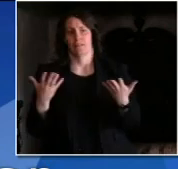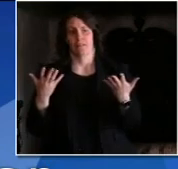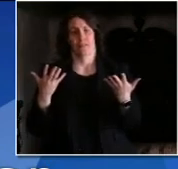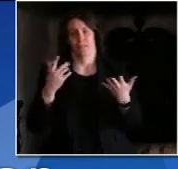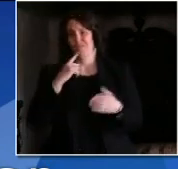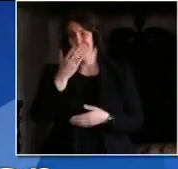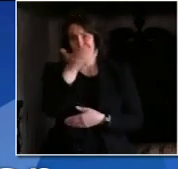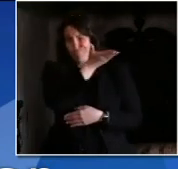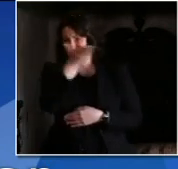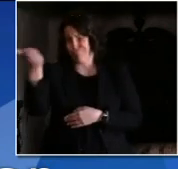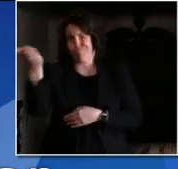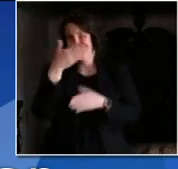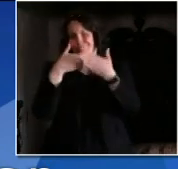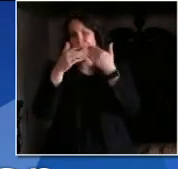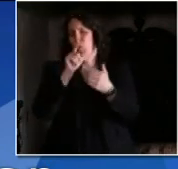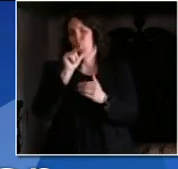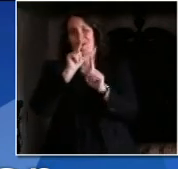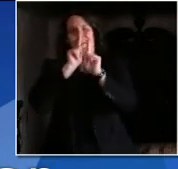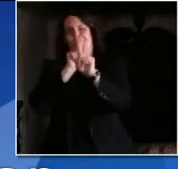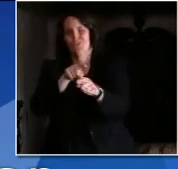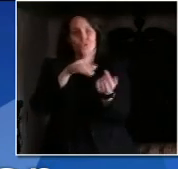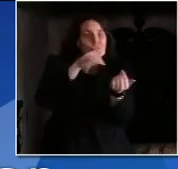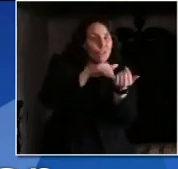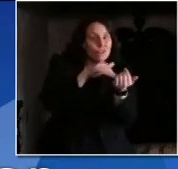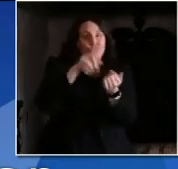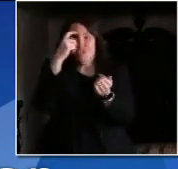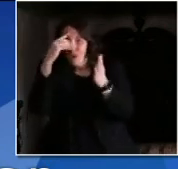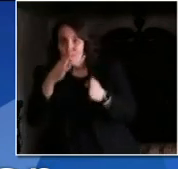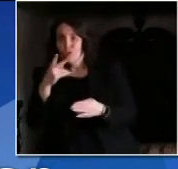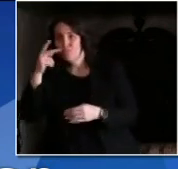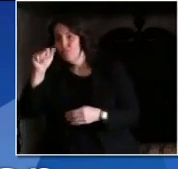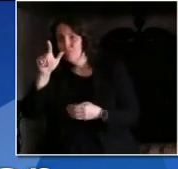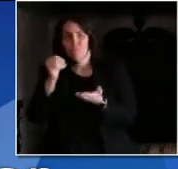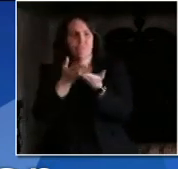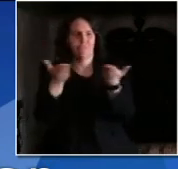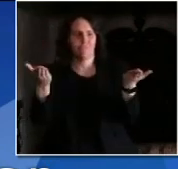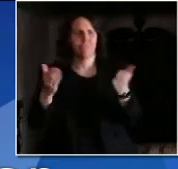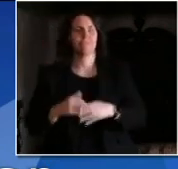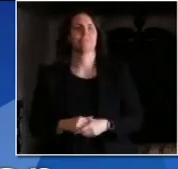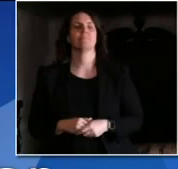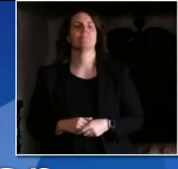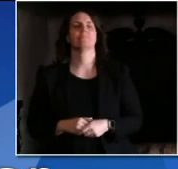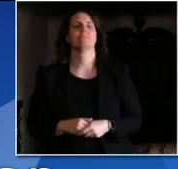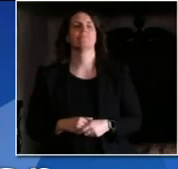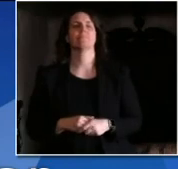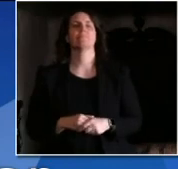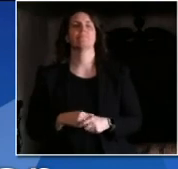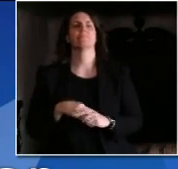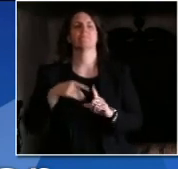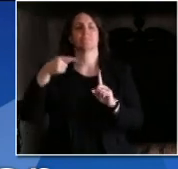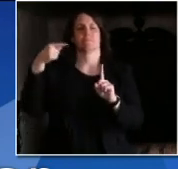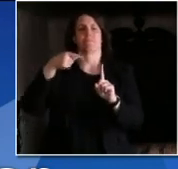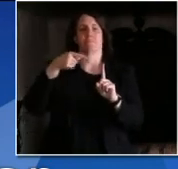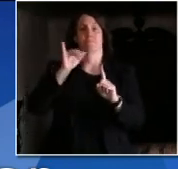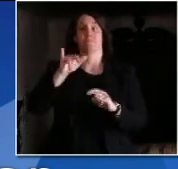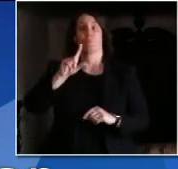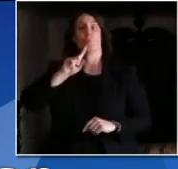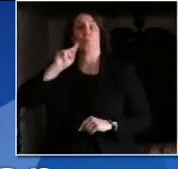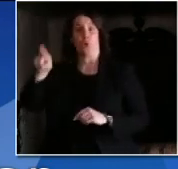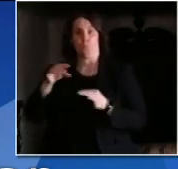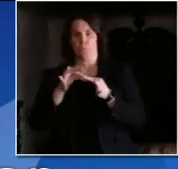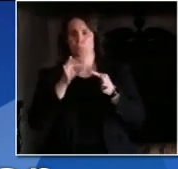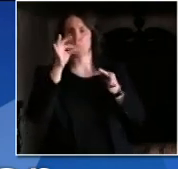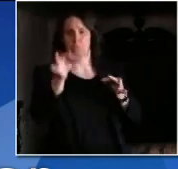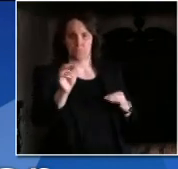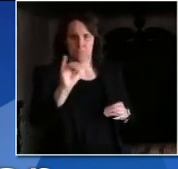we've been talking a lot about the economy and bringing it back and really even though the order has been pushed back to the 26th when can we